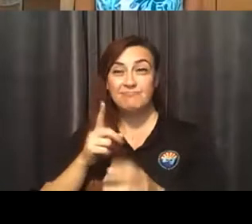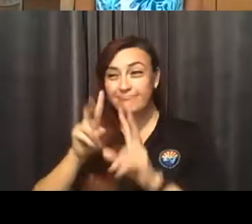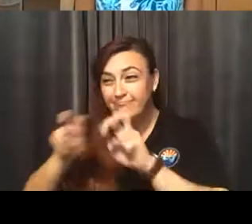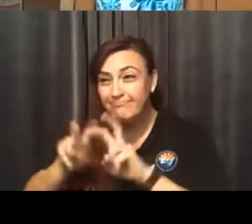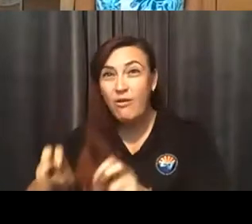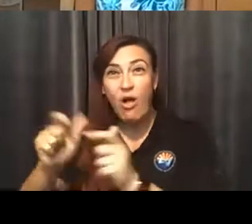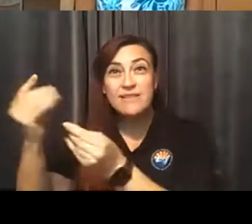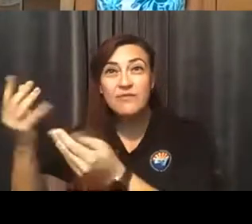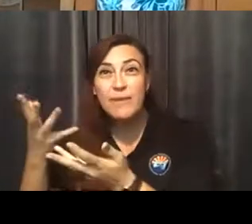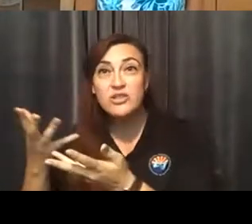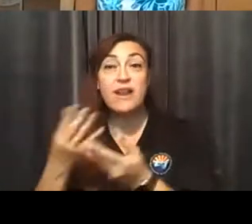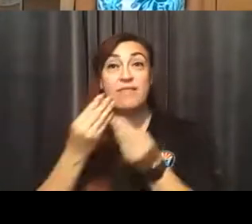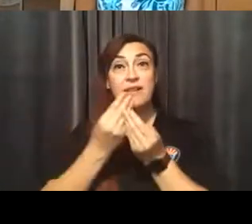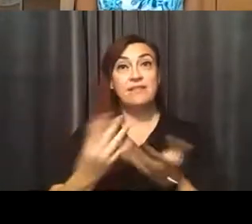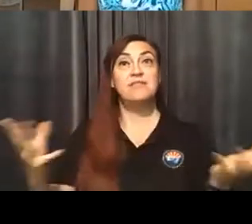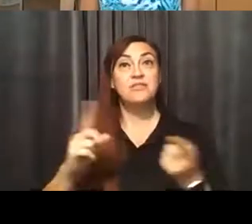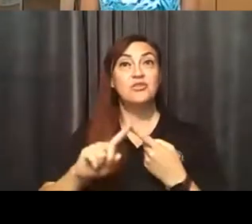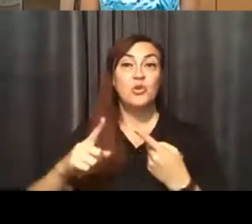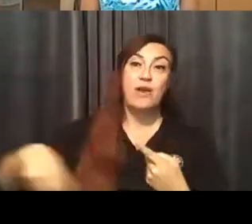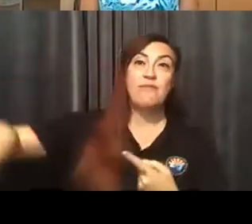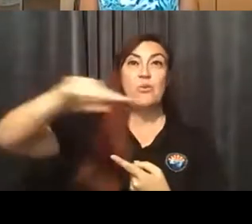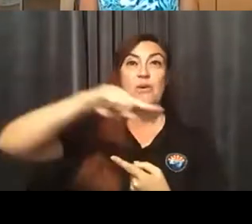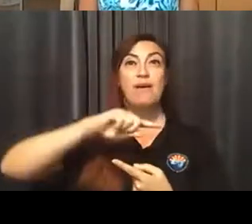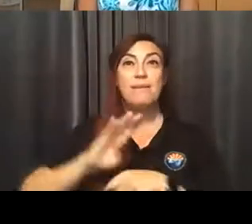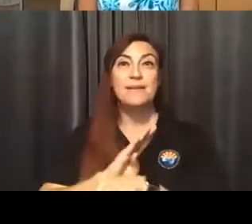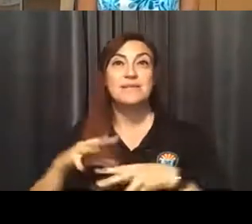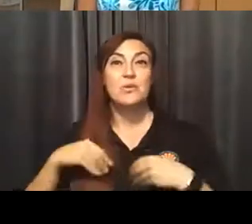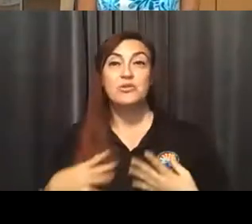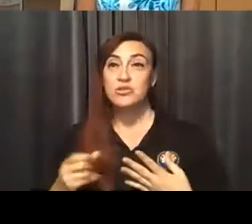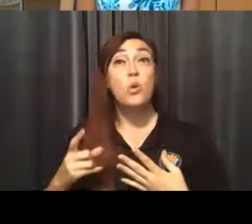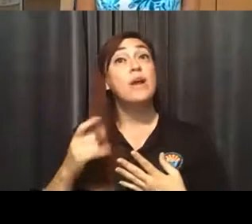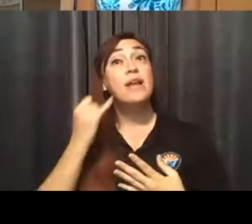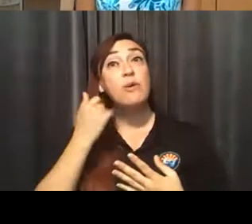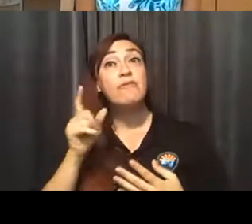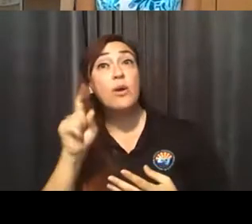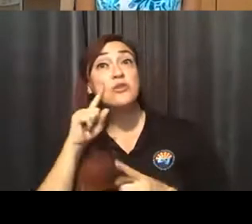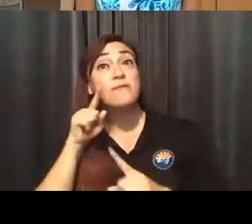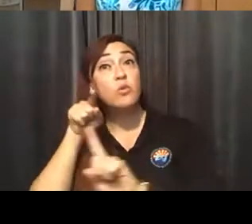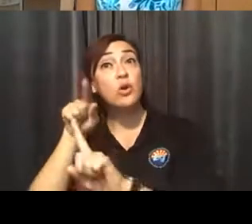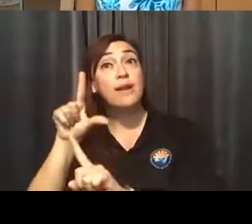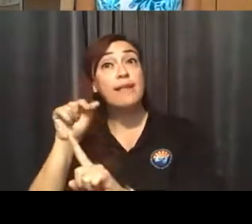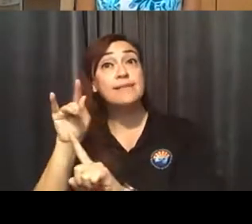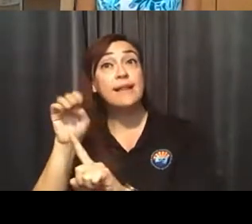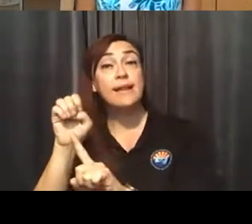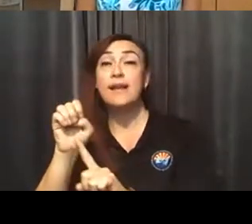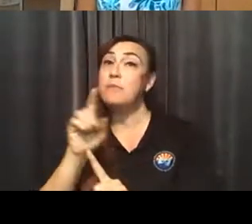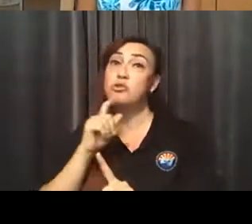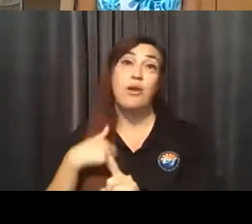and then get it out to our businesses today. So jot your questions down for Leslie. I'm sure that you have many